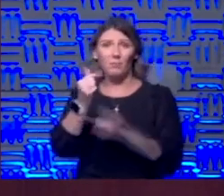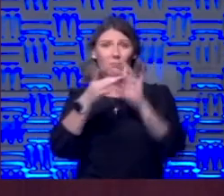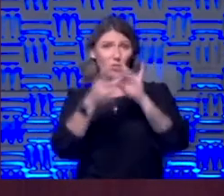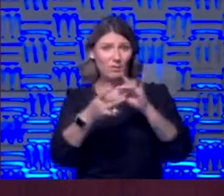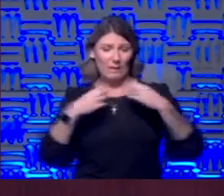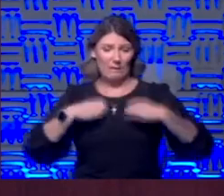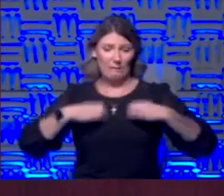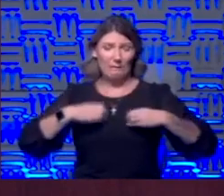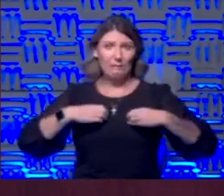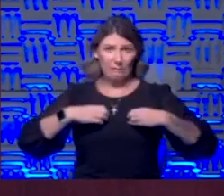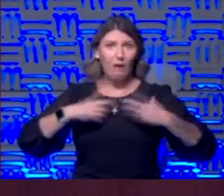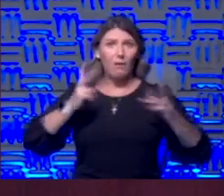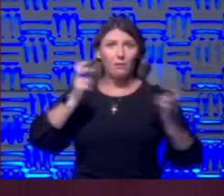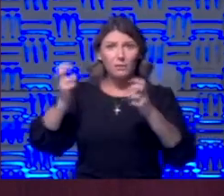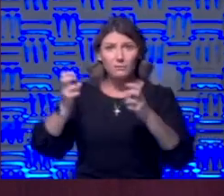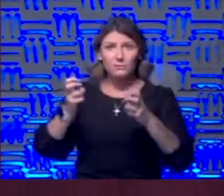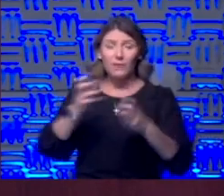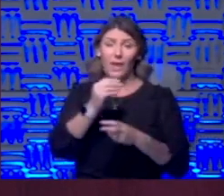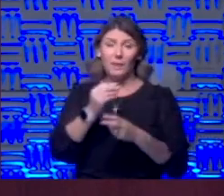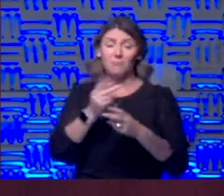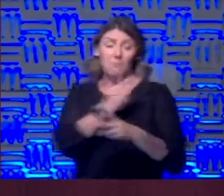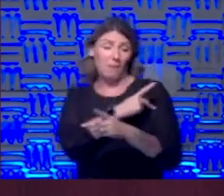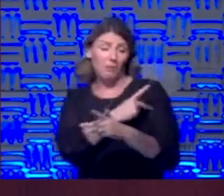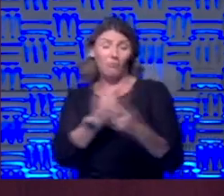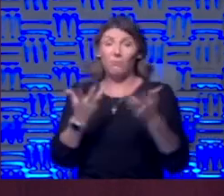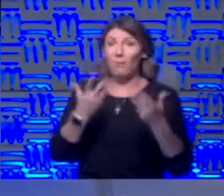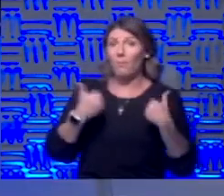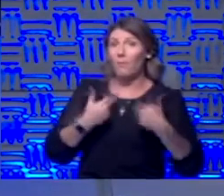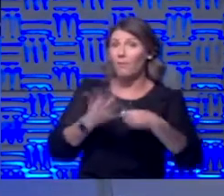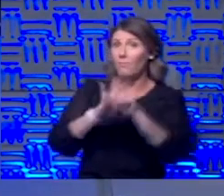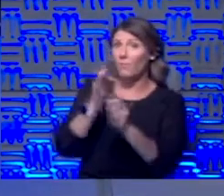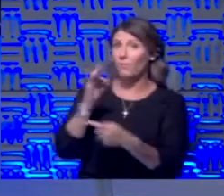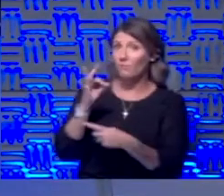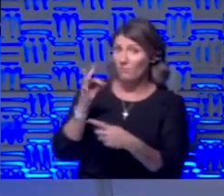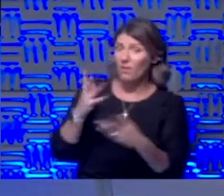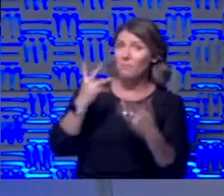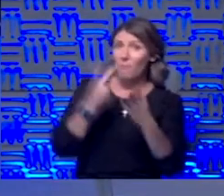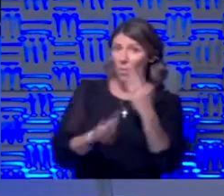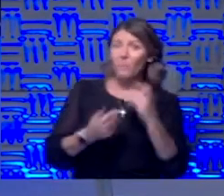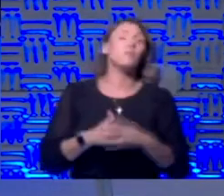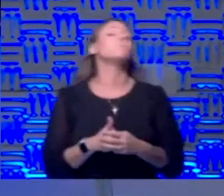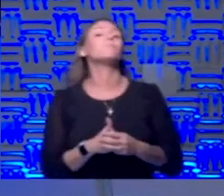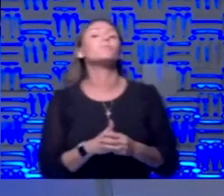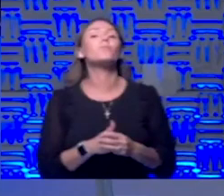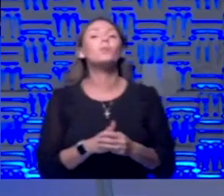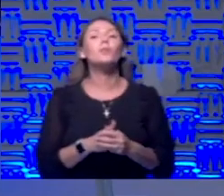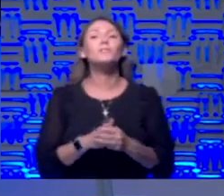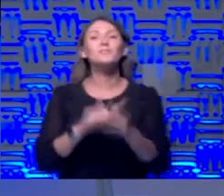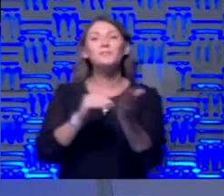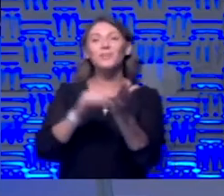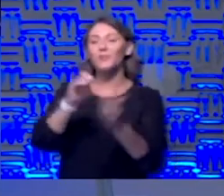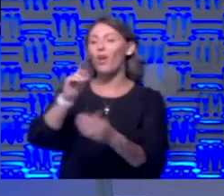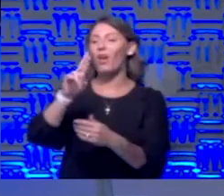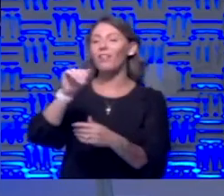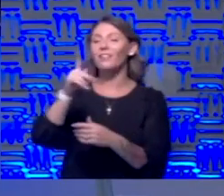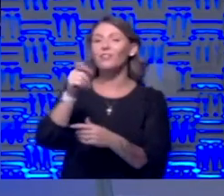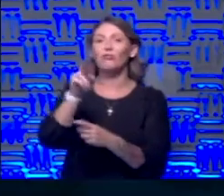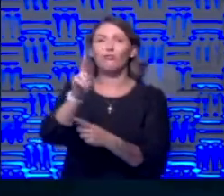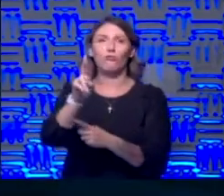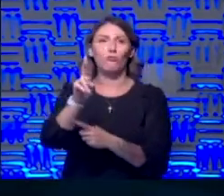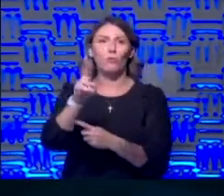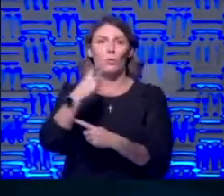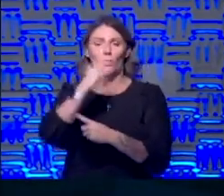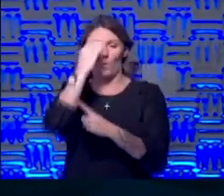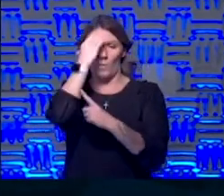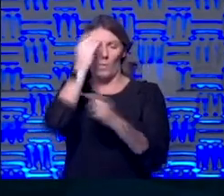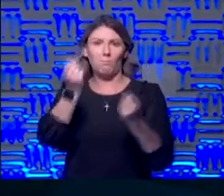that have both and we don't know that so Dr. Ollinger we know that a a big population of vapors are